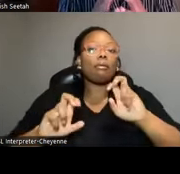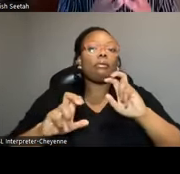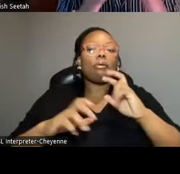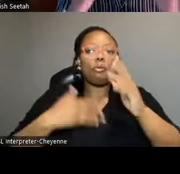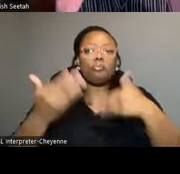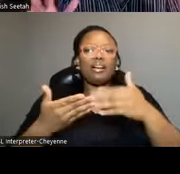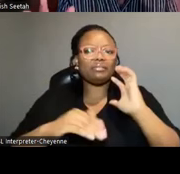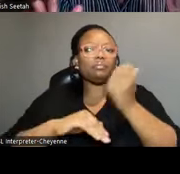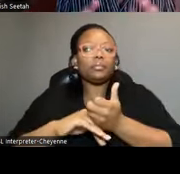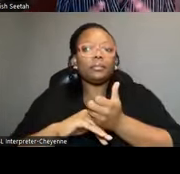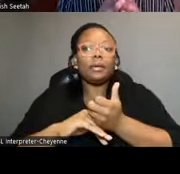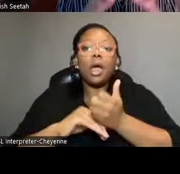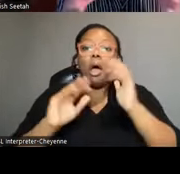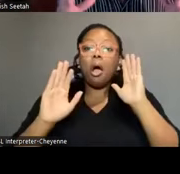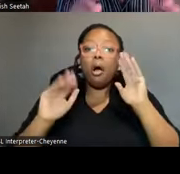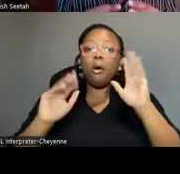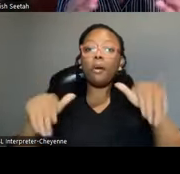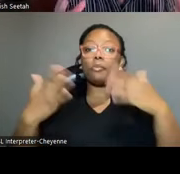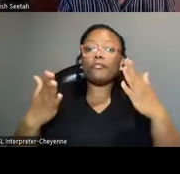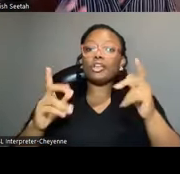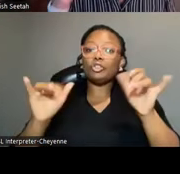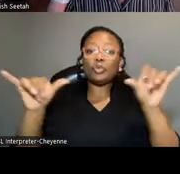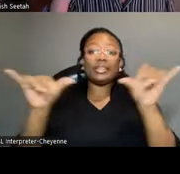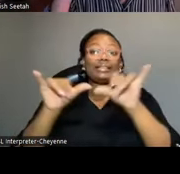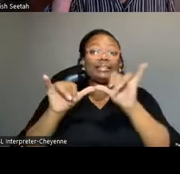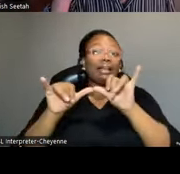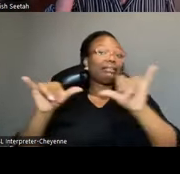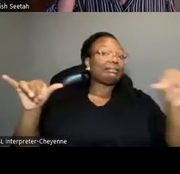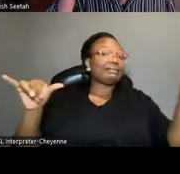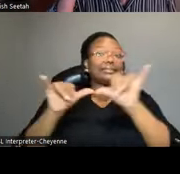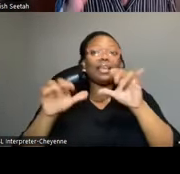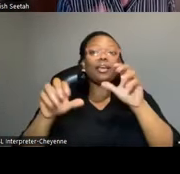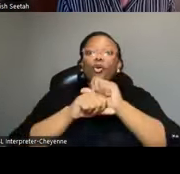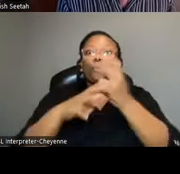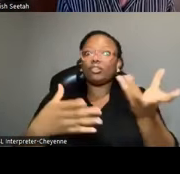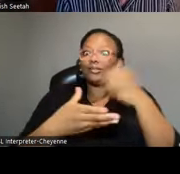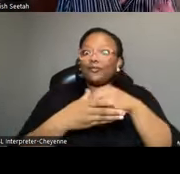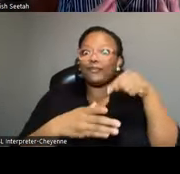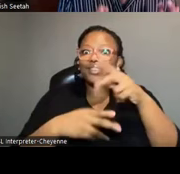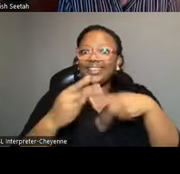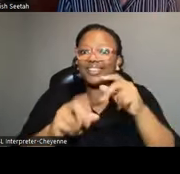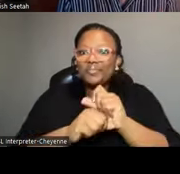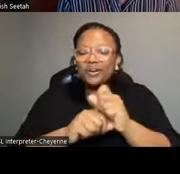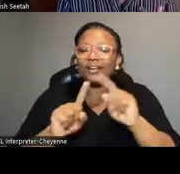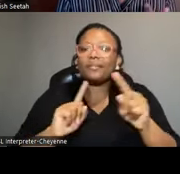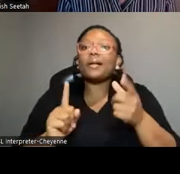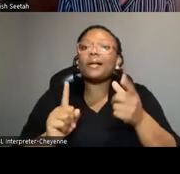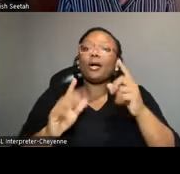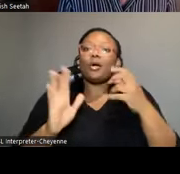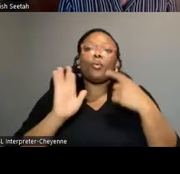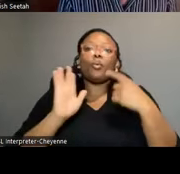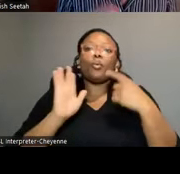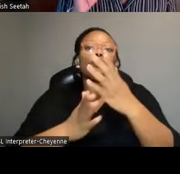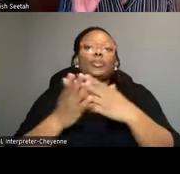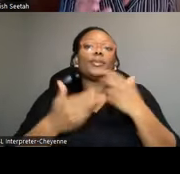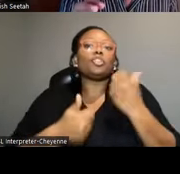hope I've given you a fair impression of the size and scale of the work involved. I want to illustrate some of the strengths of